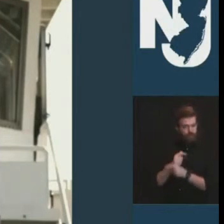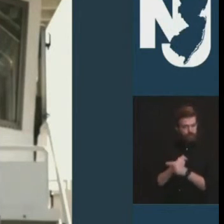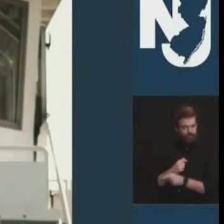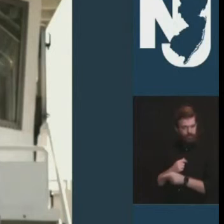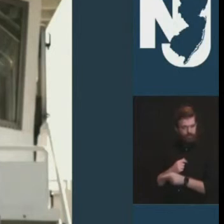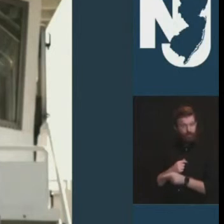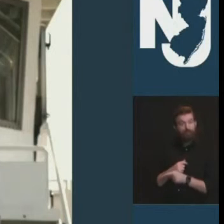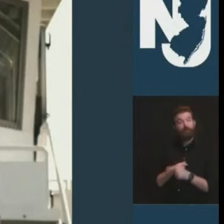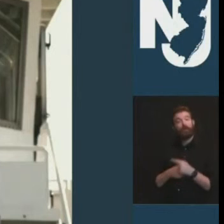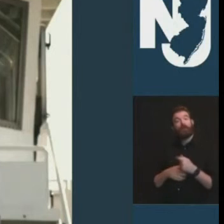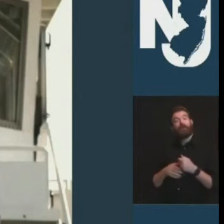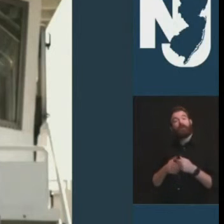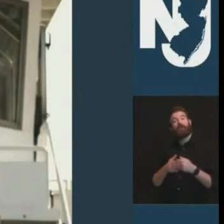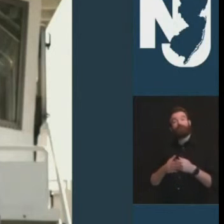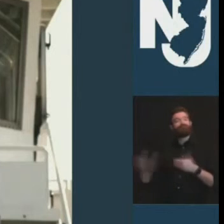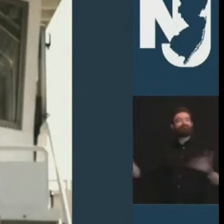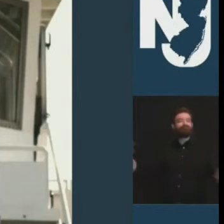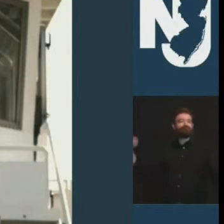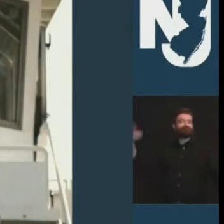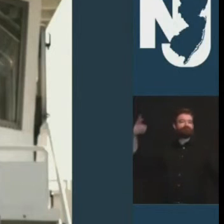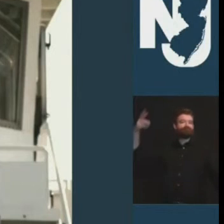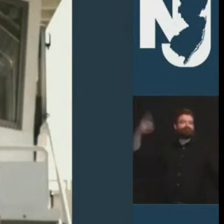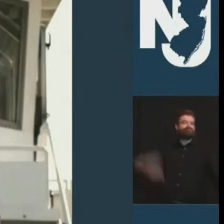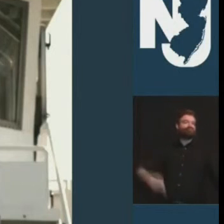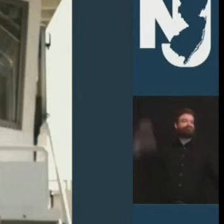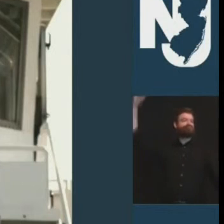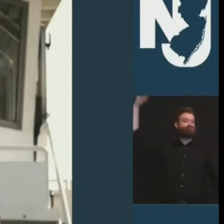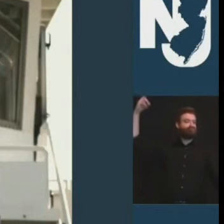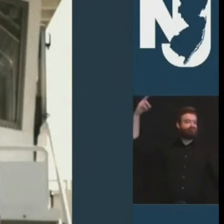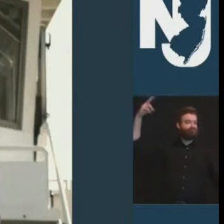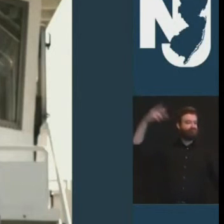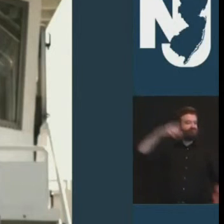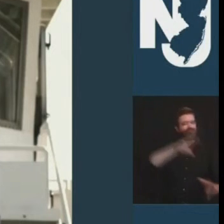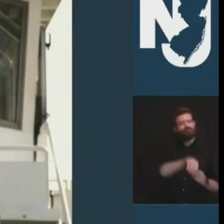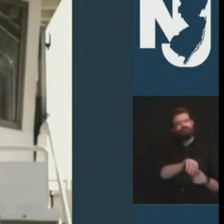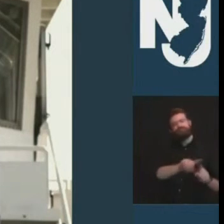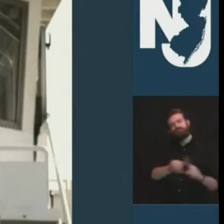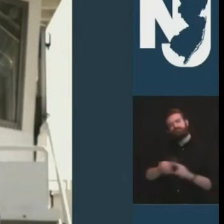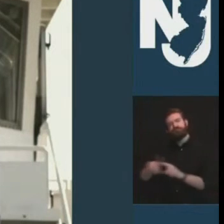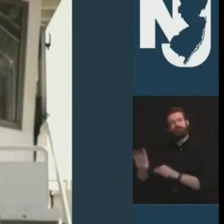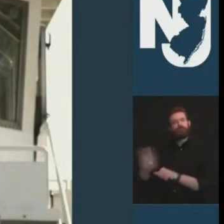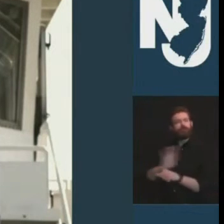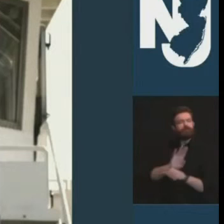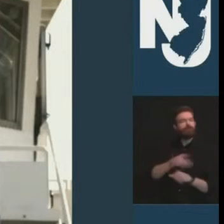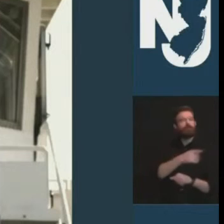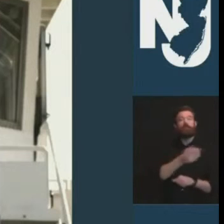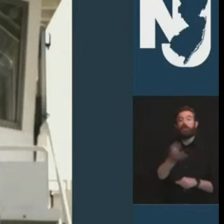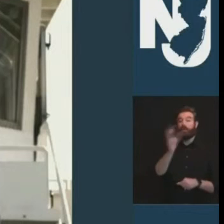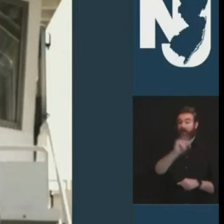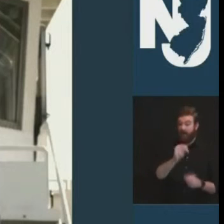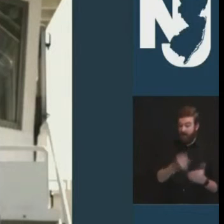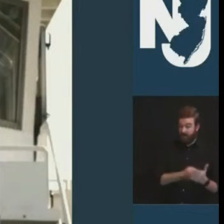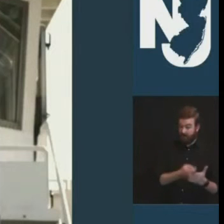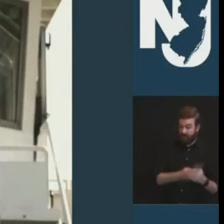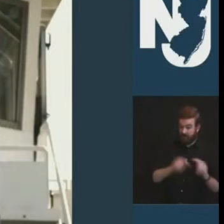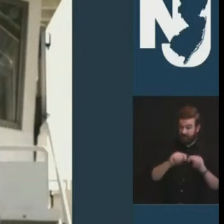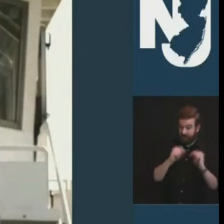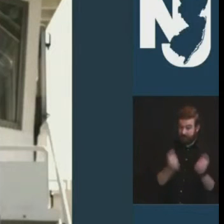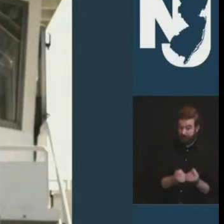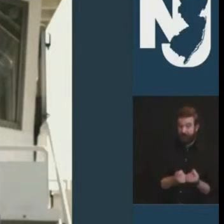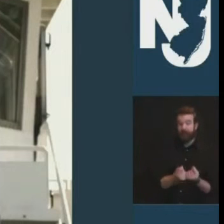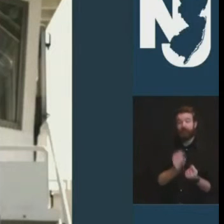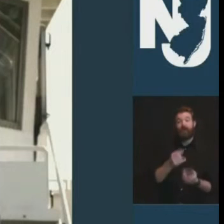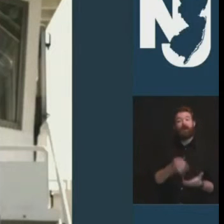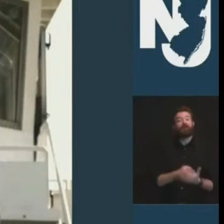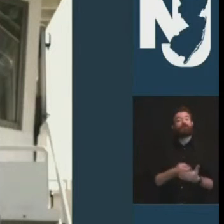history he had numerous other business interests throughout his storied career including owning the hockey team that would one day and under different